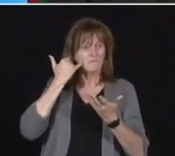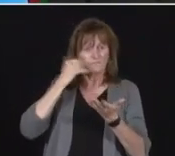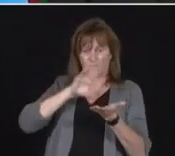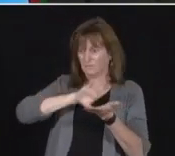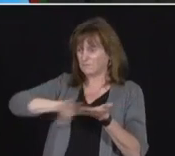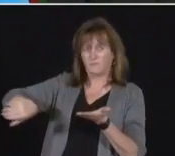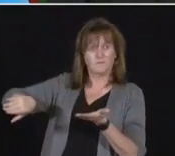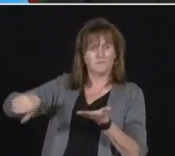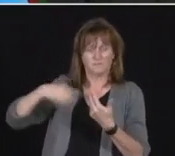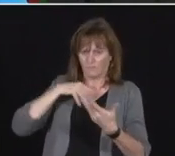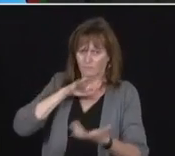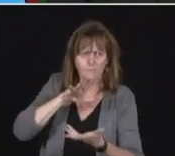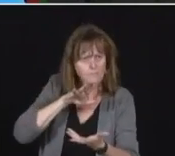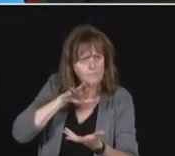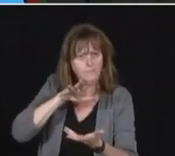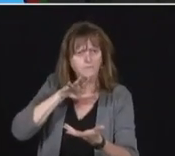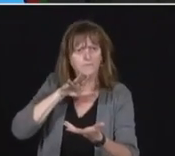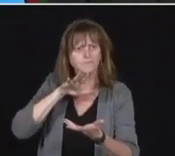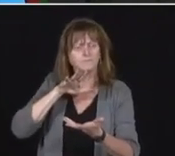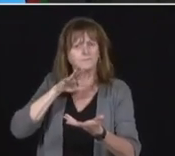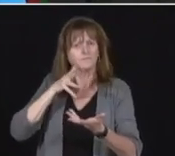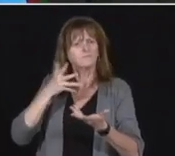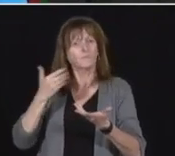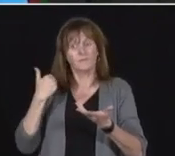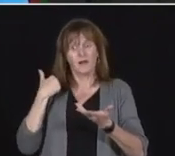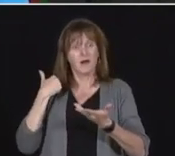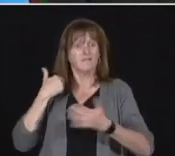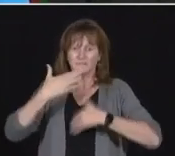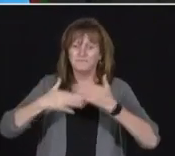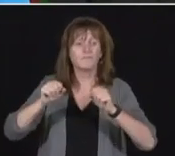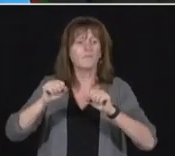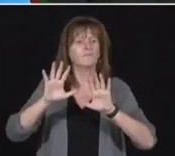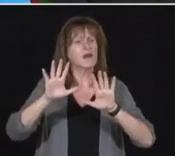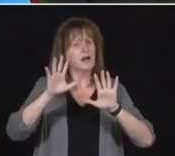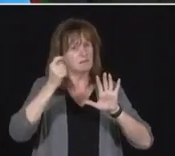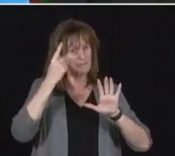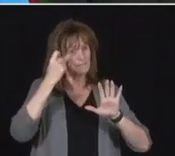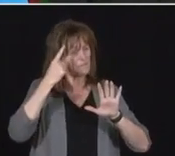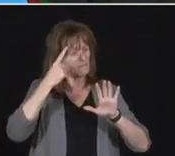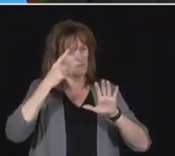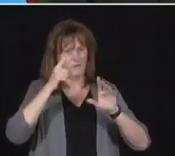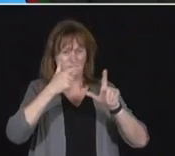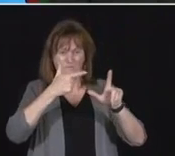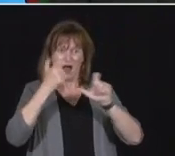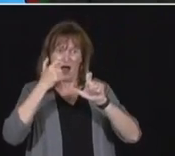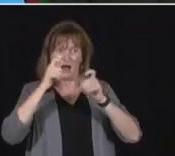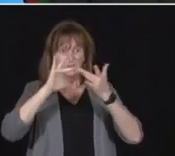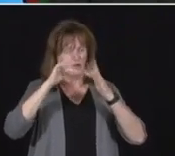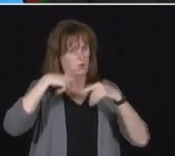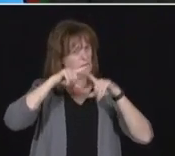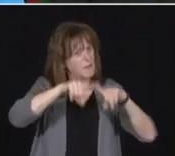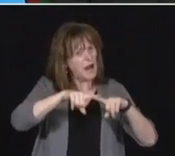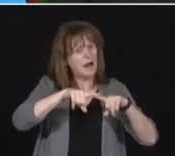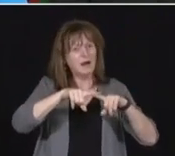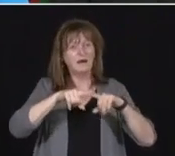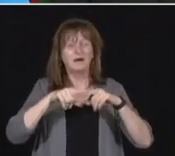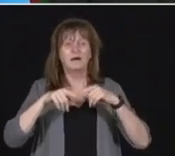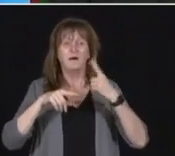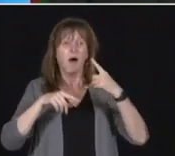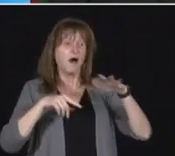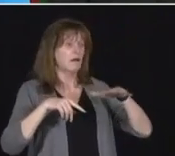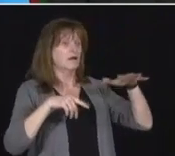Reliable, high-speed internet is no longer a luxury. It is an absolutely essential part of our life.